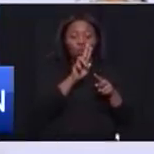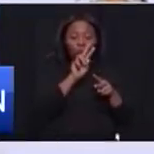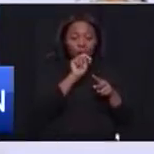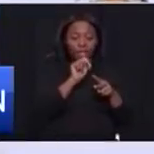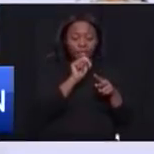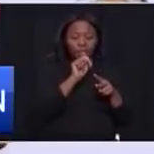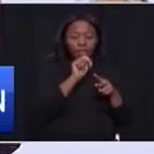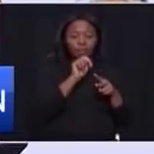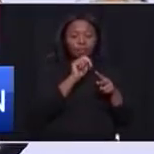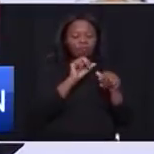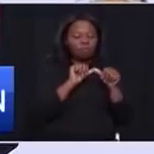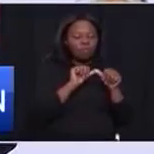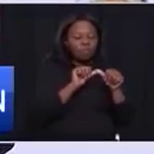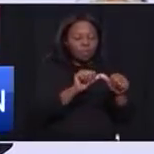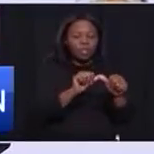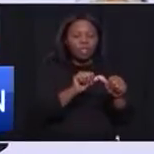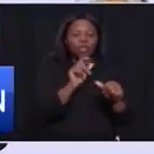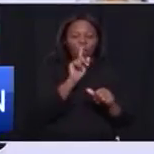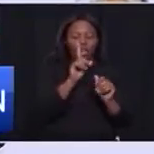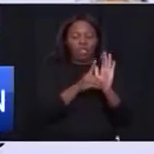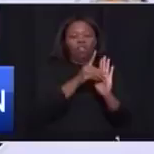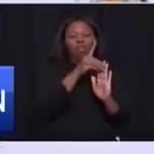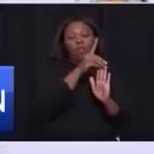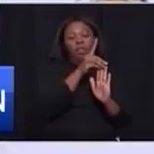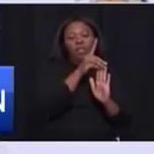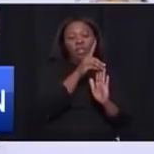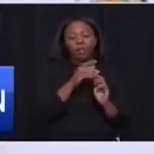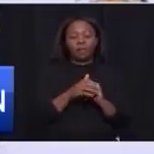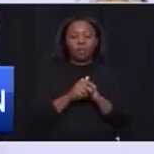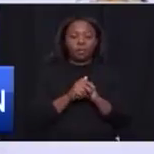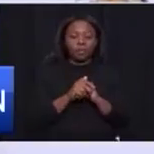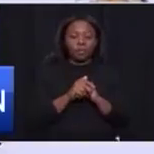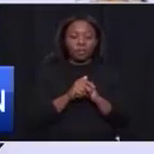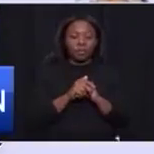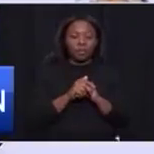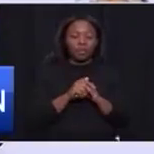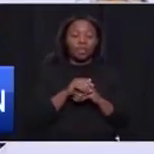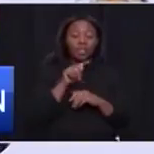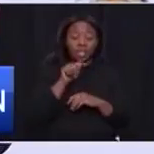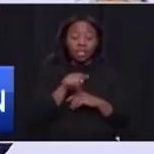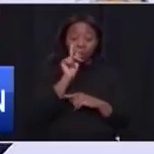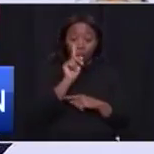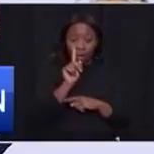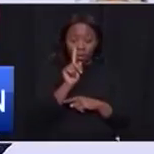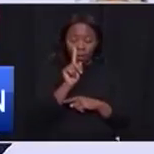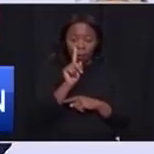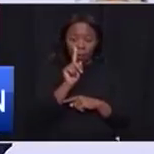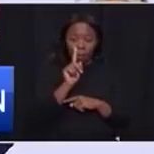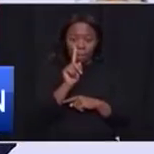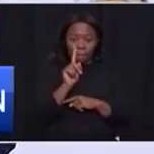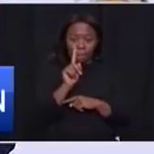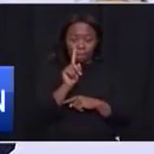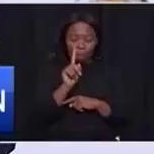Sustainable Development Goals. That is to build an inclusive,